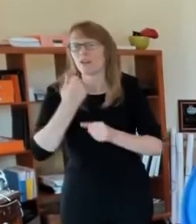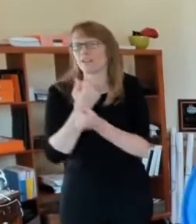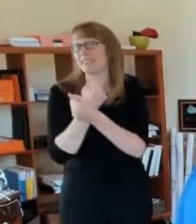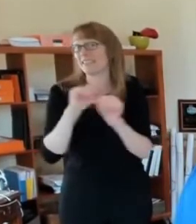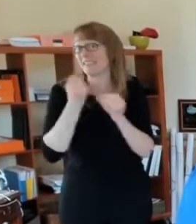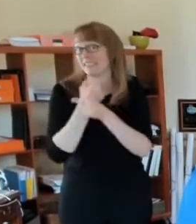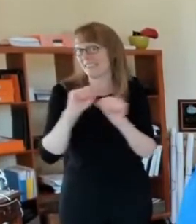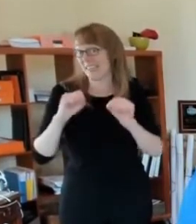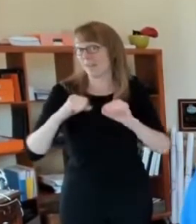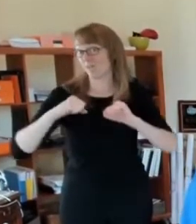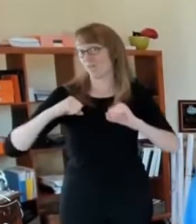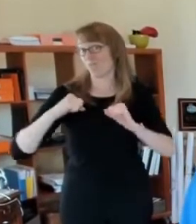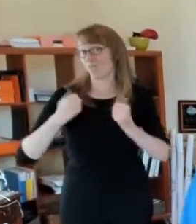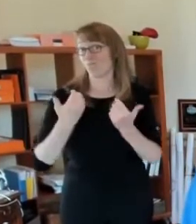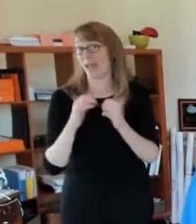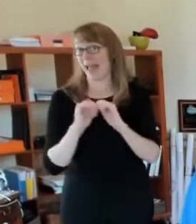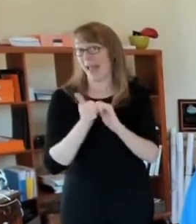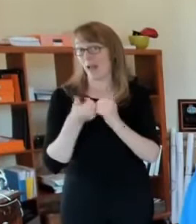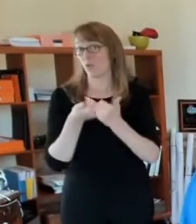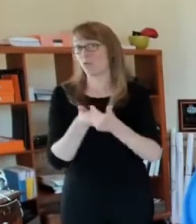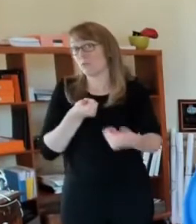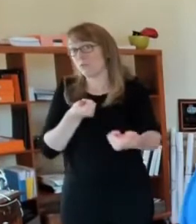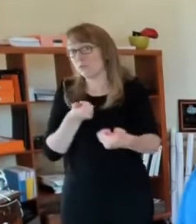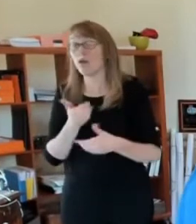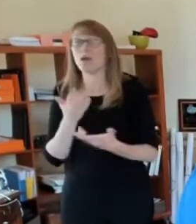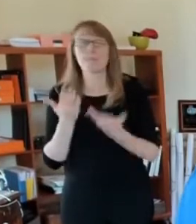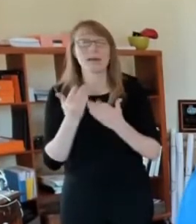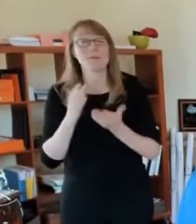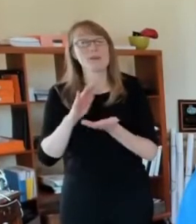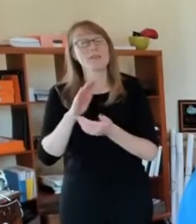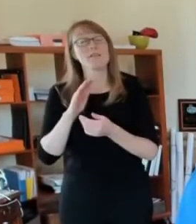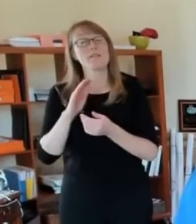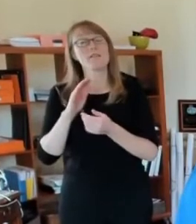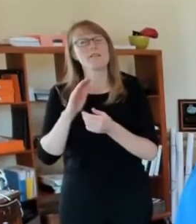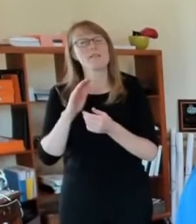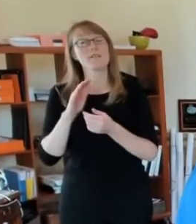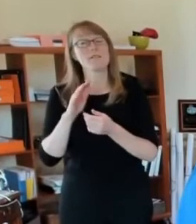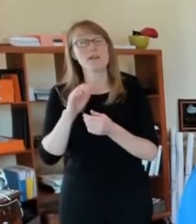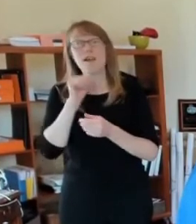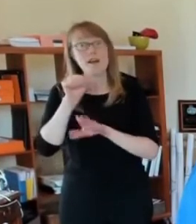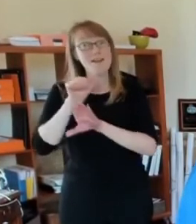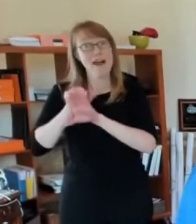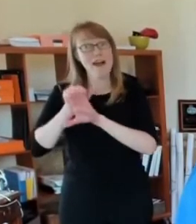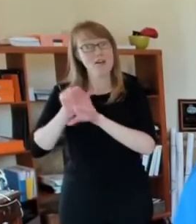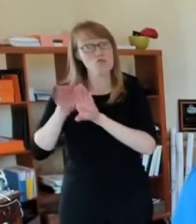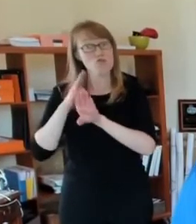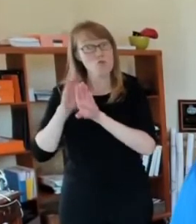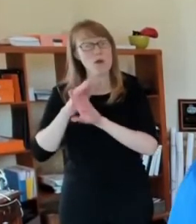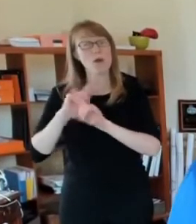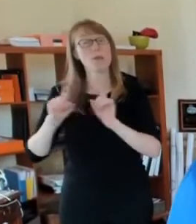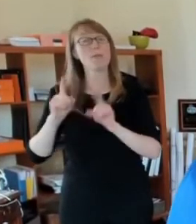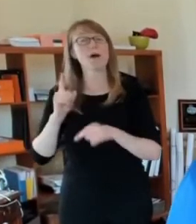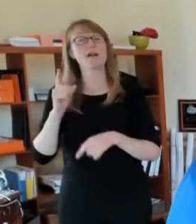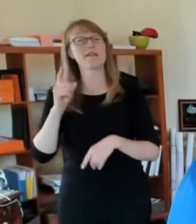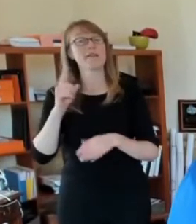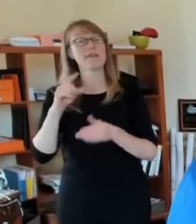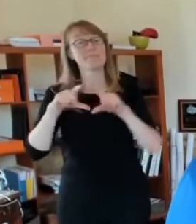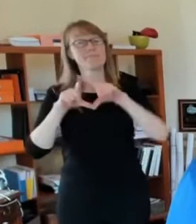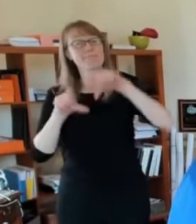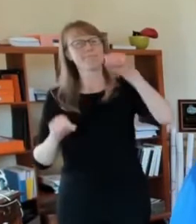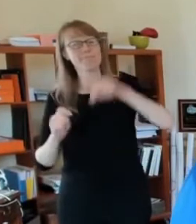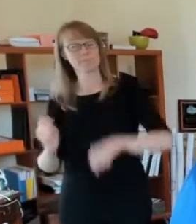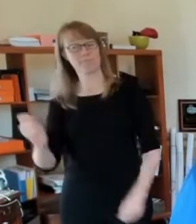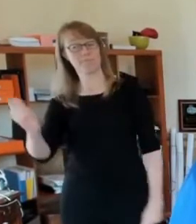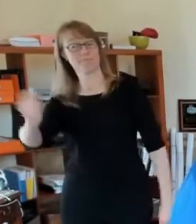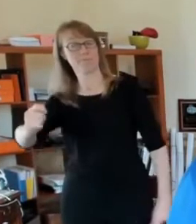hanger rather than knock on the door and interact with people because we want to make sure that both parties are safe. And if someone doesn't have access to a computer, doesn't have